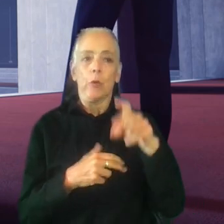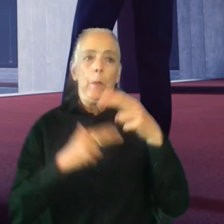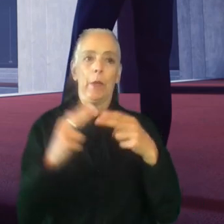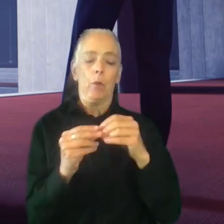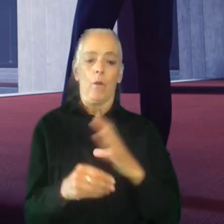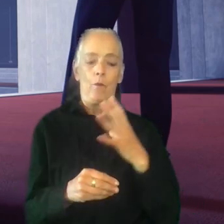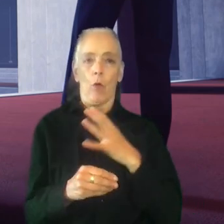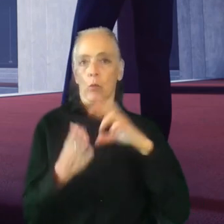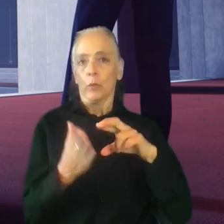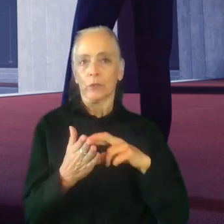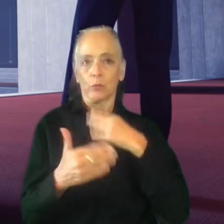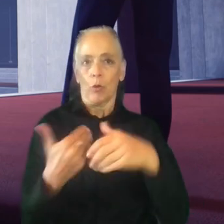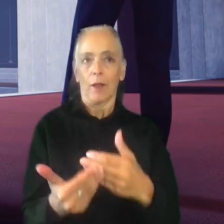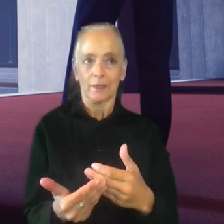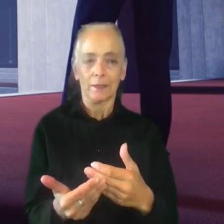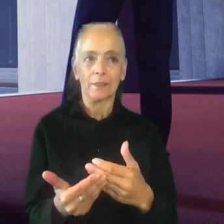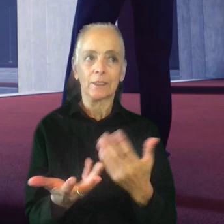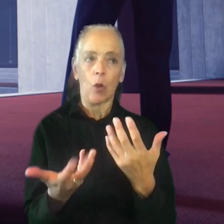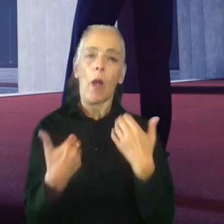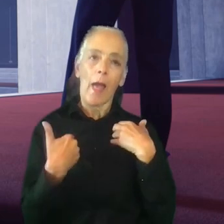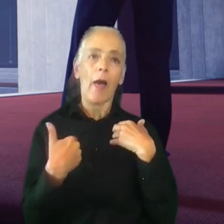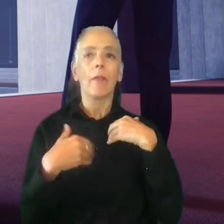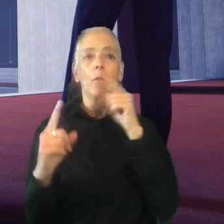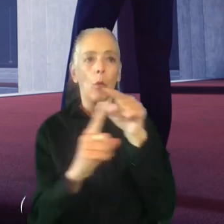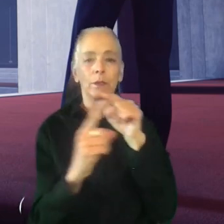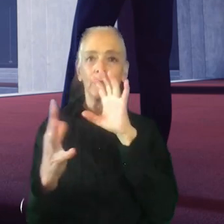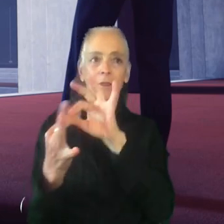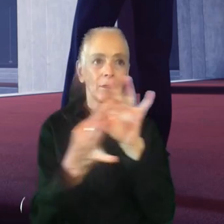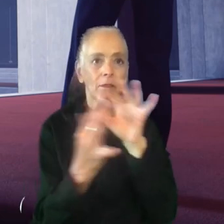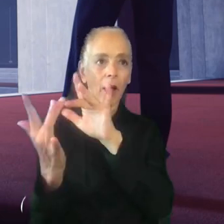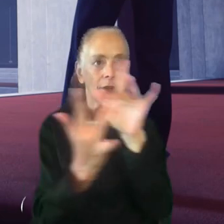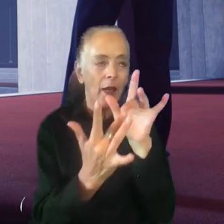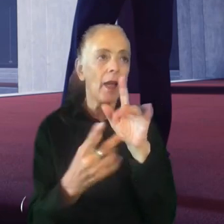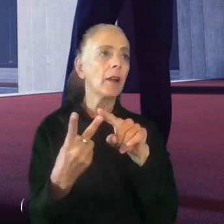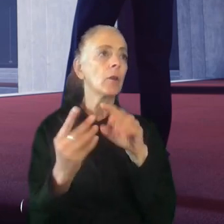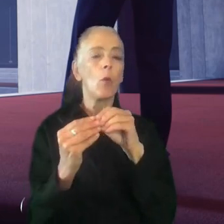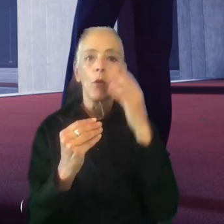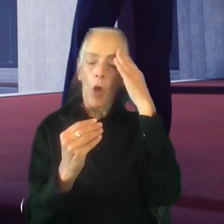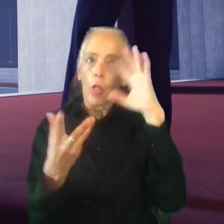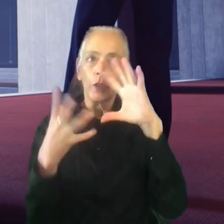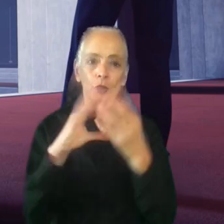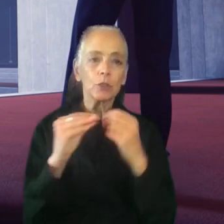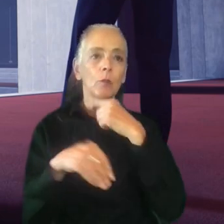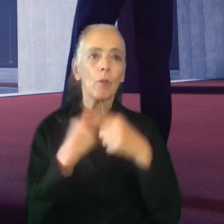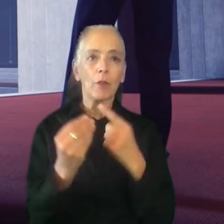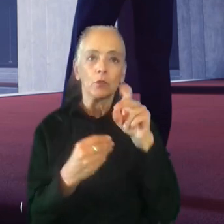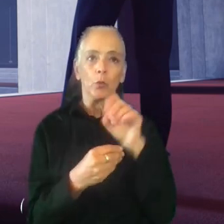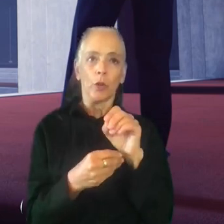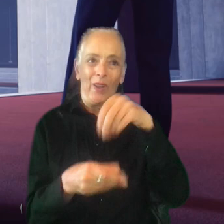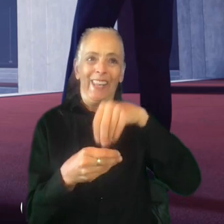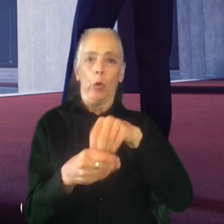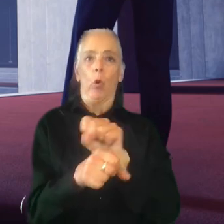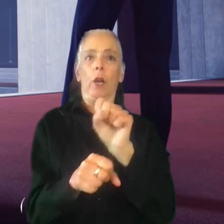formalized research process. So I had the needed points of contact, more knowledge on the studio's inner workings, and an easy